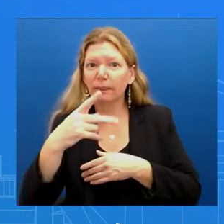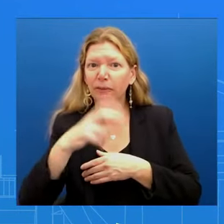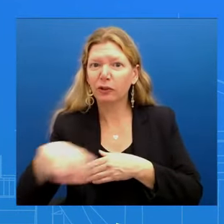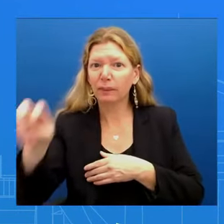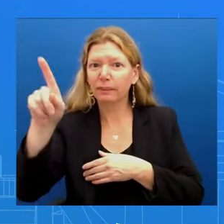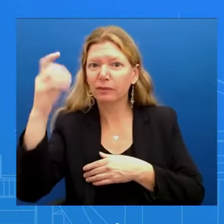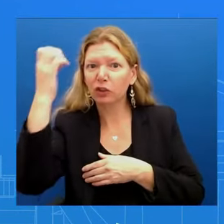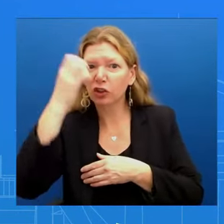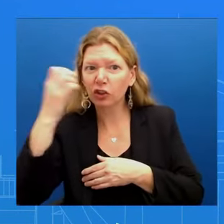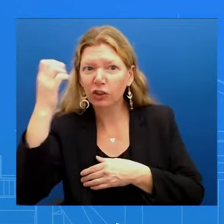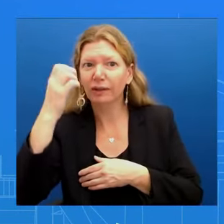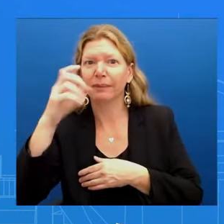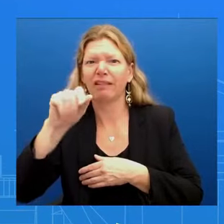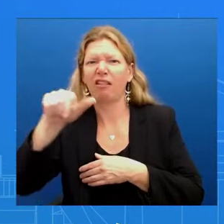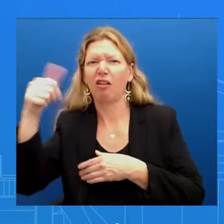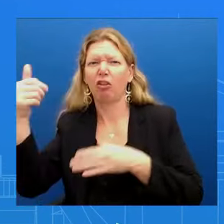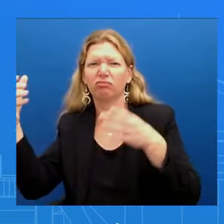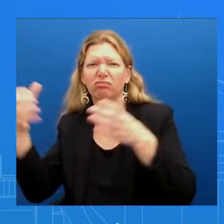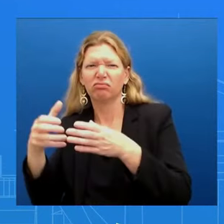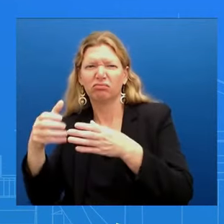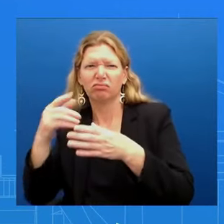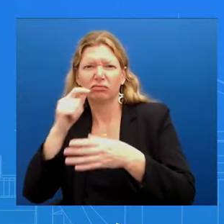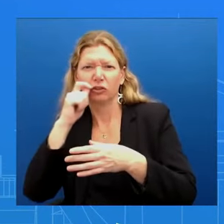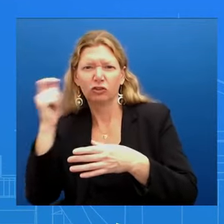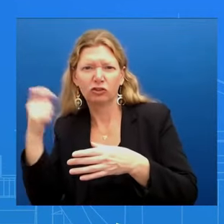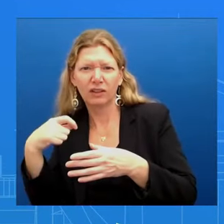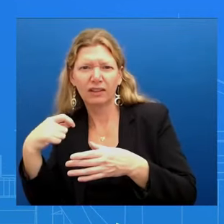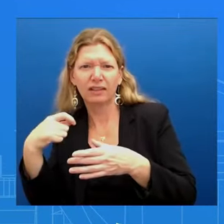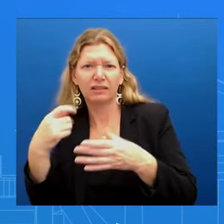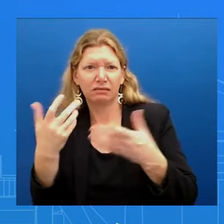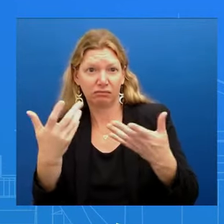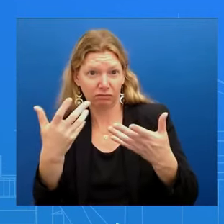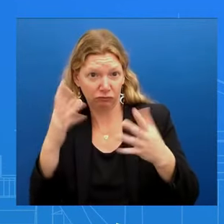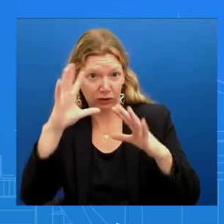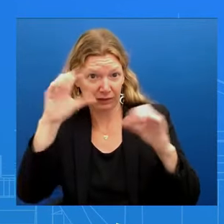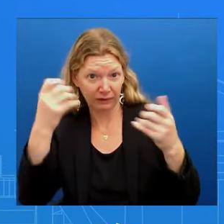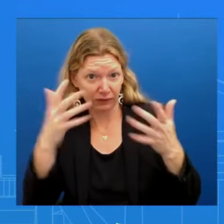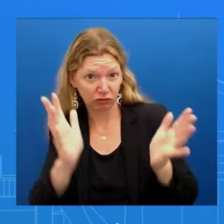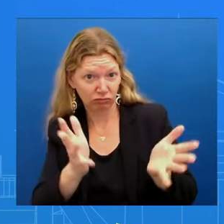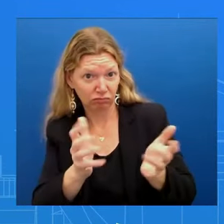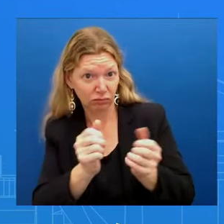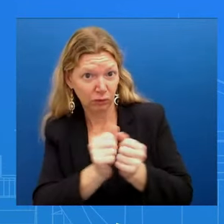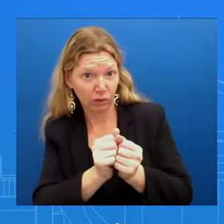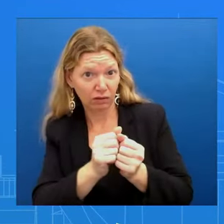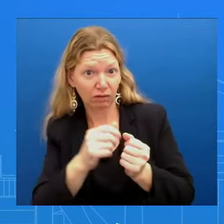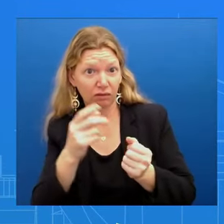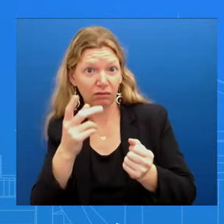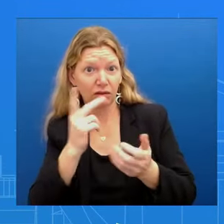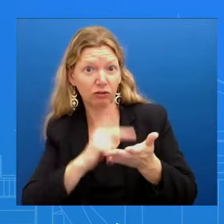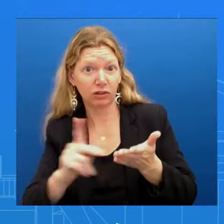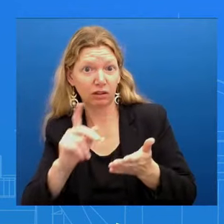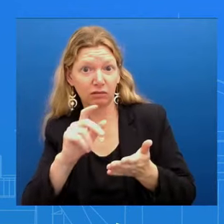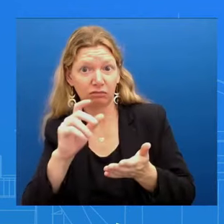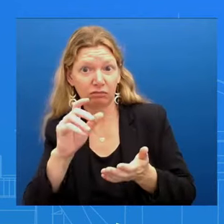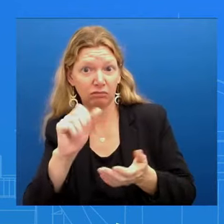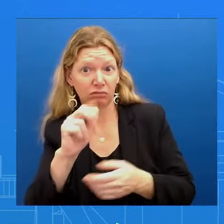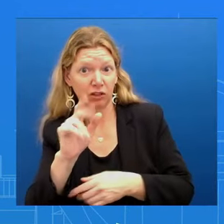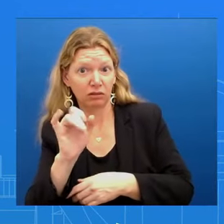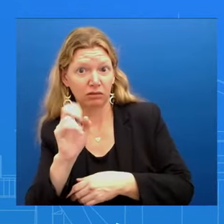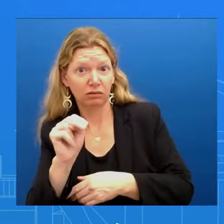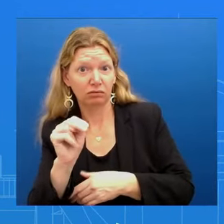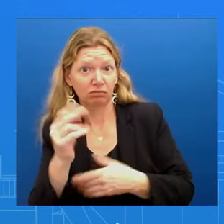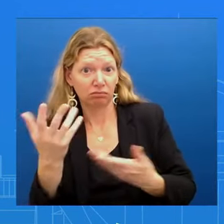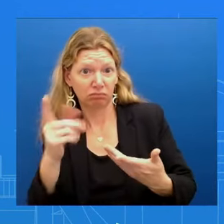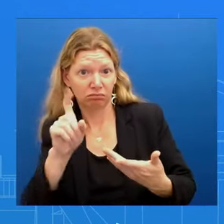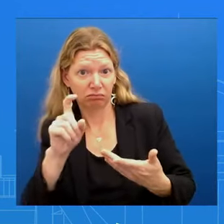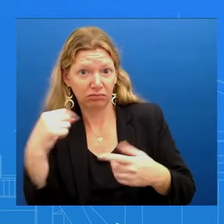Austin since he was hospitalized I'm not aware of any conversation between the two of them since since this just happened yesterday Does the President have any concerns that with